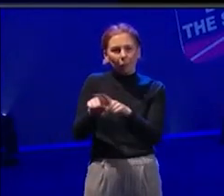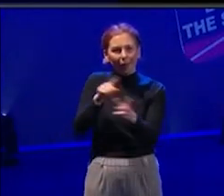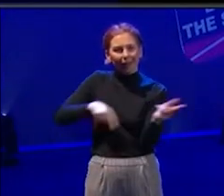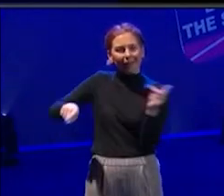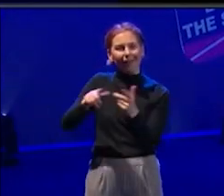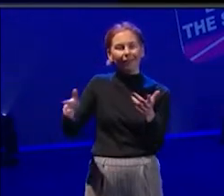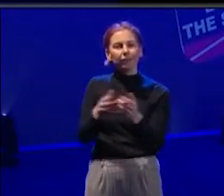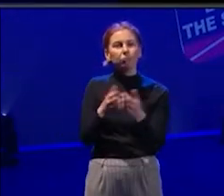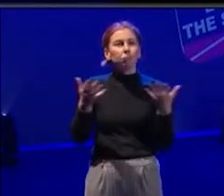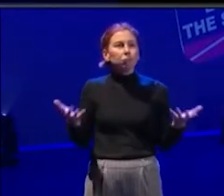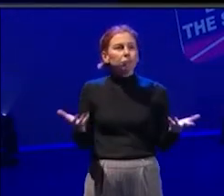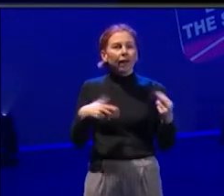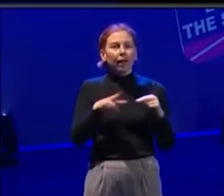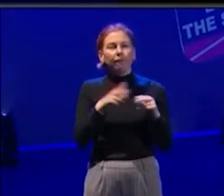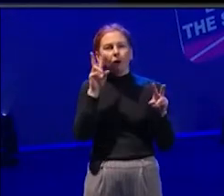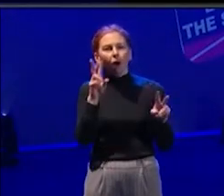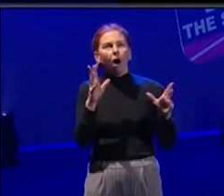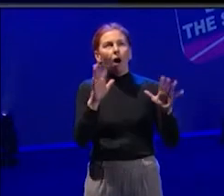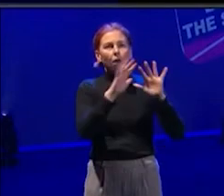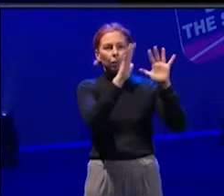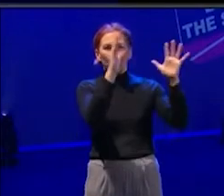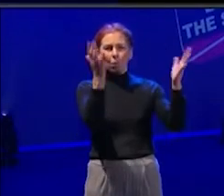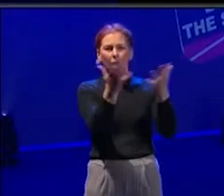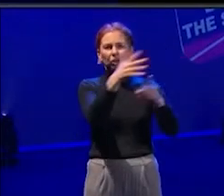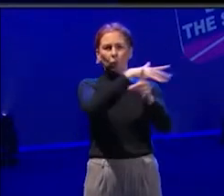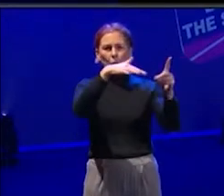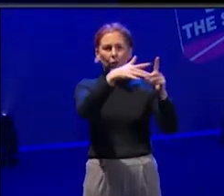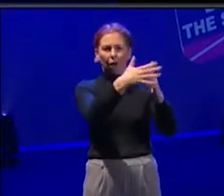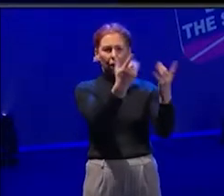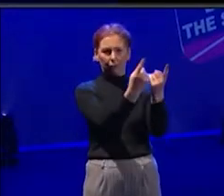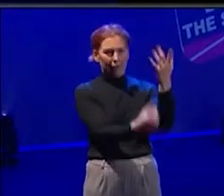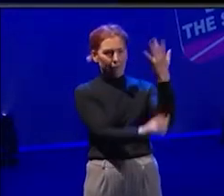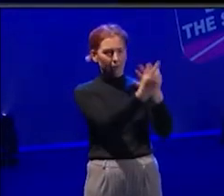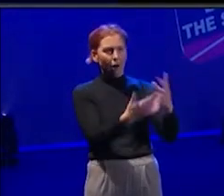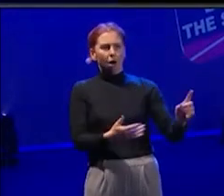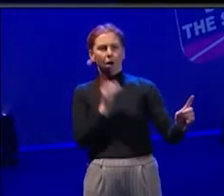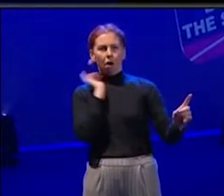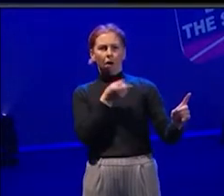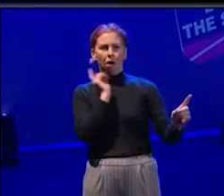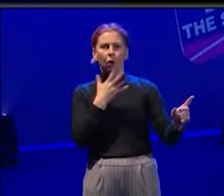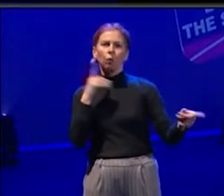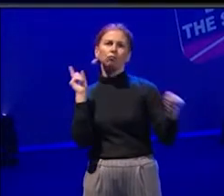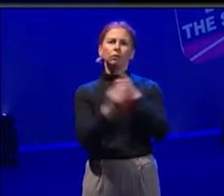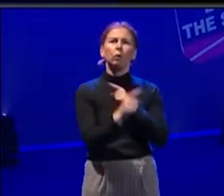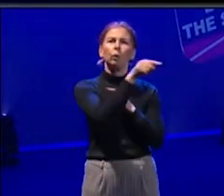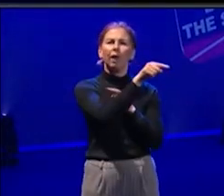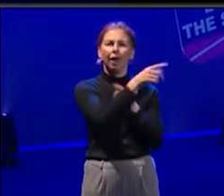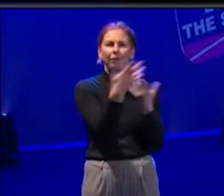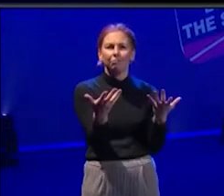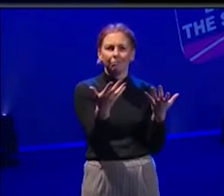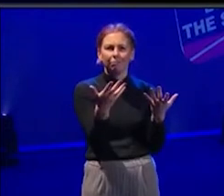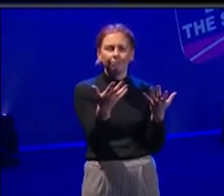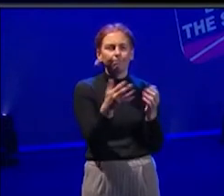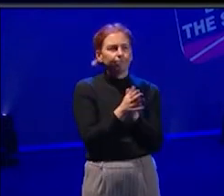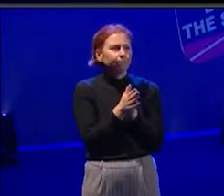seeing something that was going on in the world and the world affairs that we wanted to respond specifically to, then we would be able to